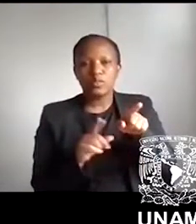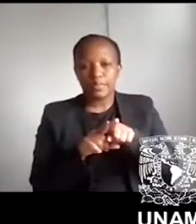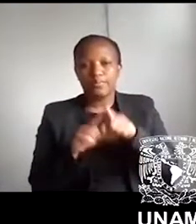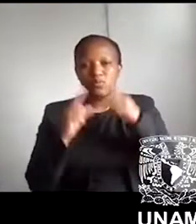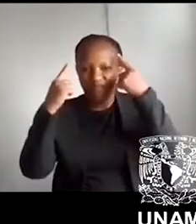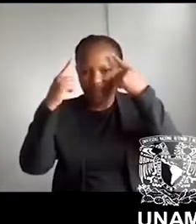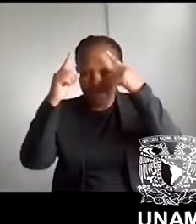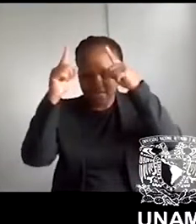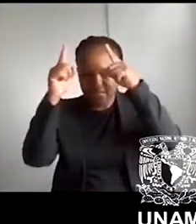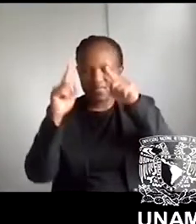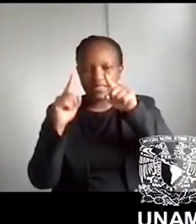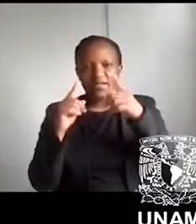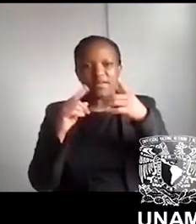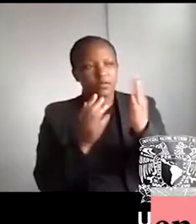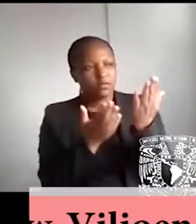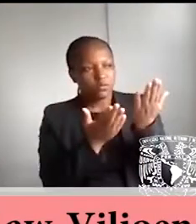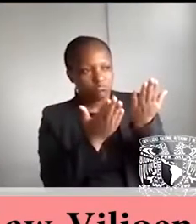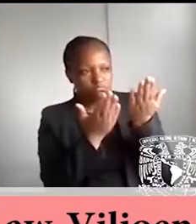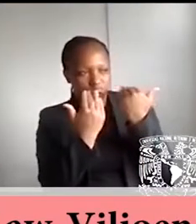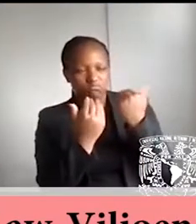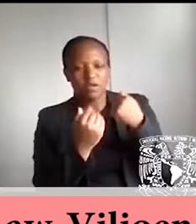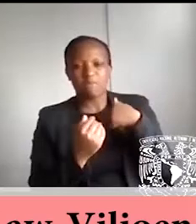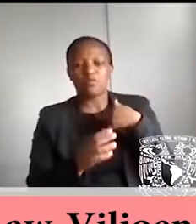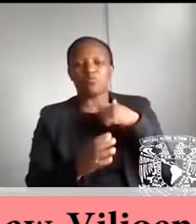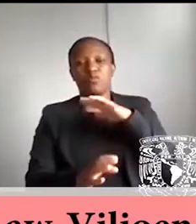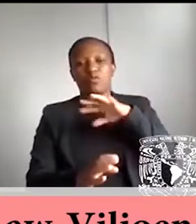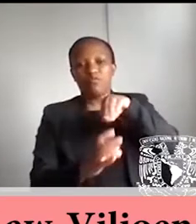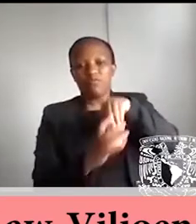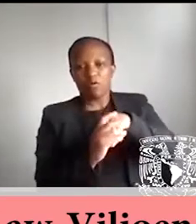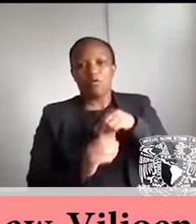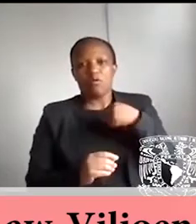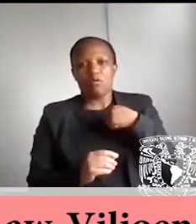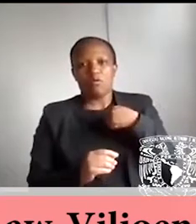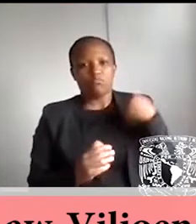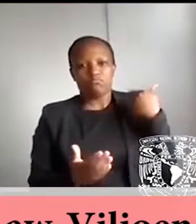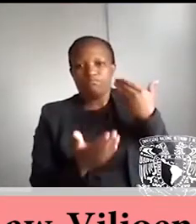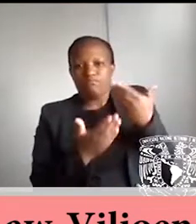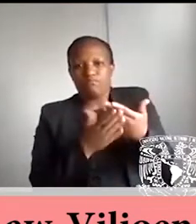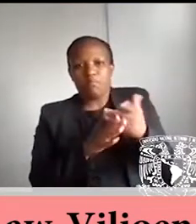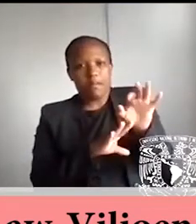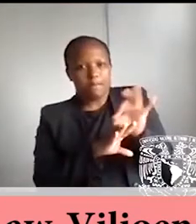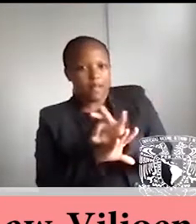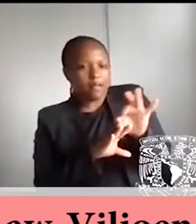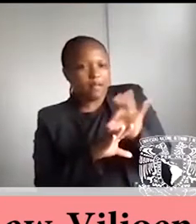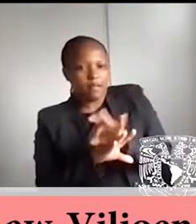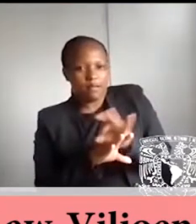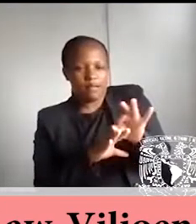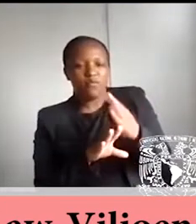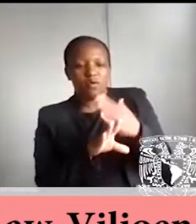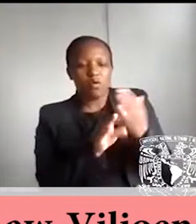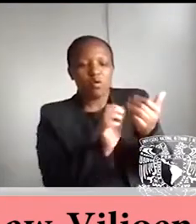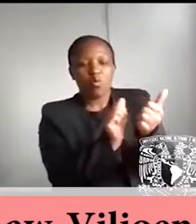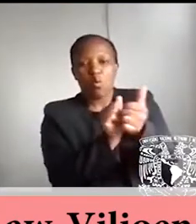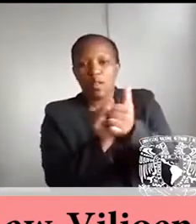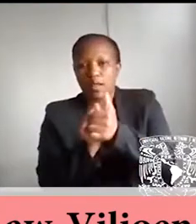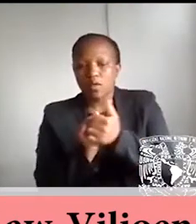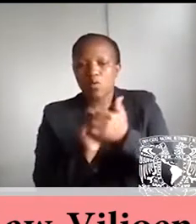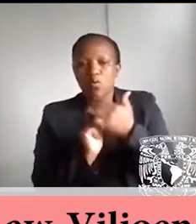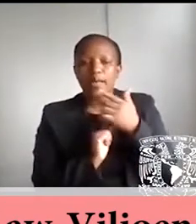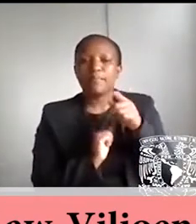who drew me into this conversation and with whom I've been planning along with all of our colleagues in Mexico.